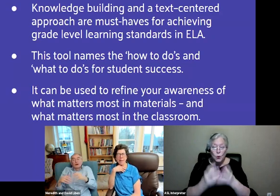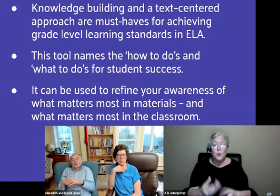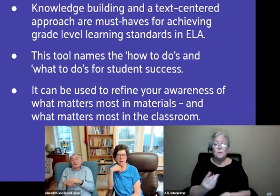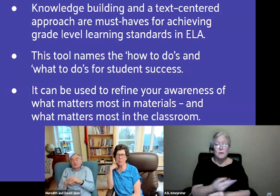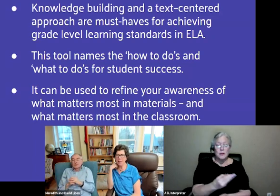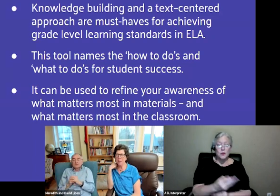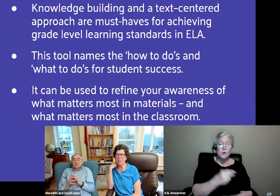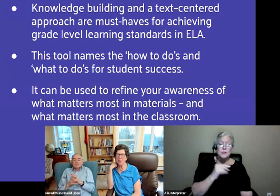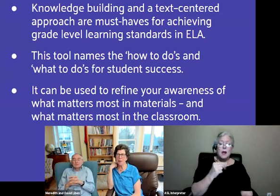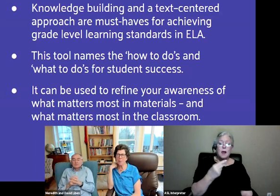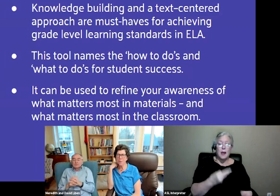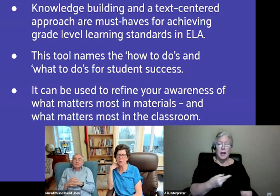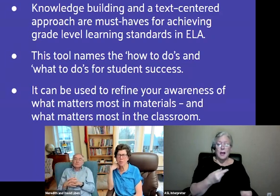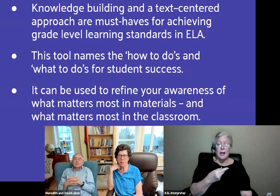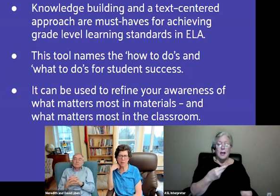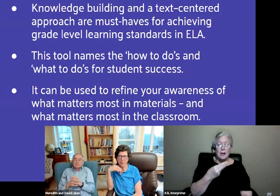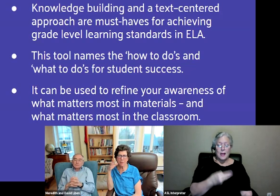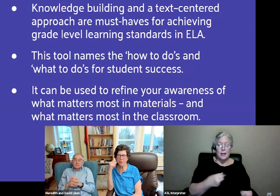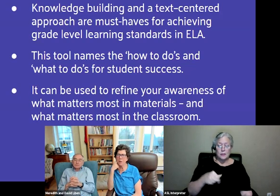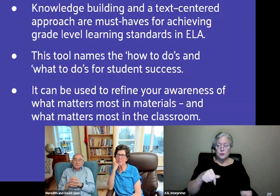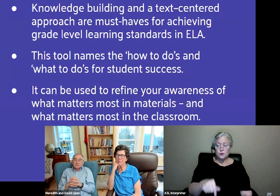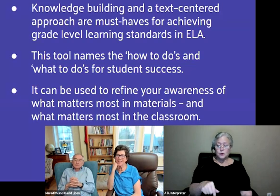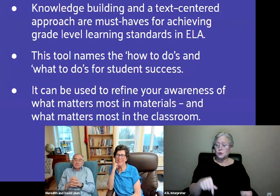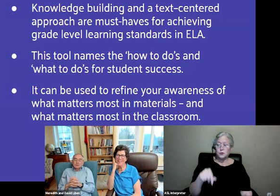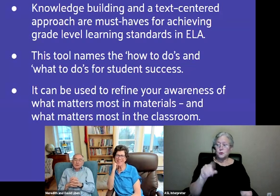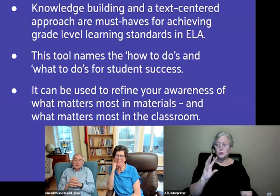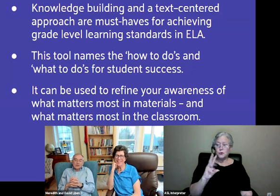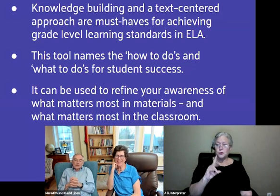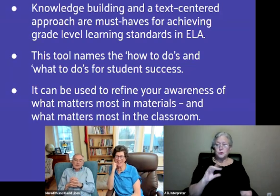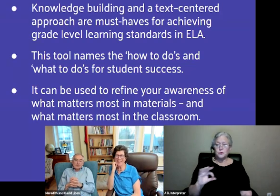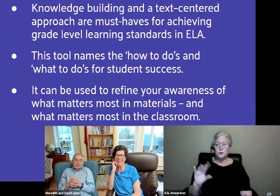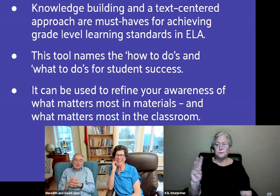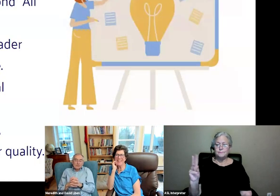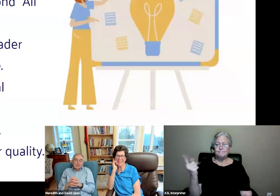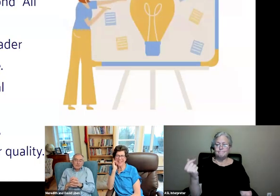Yeah, I didn't make it up. I didn't make it up, but I'm just translating. That's all. Next slide.